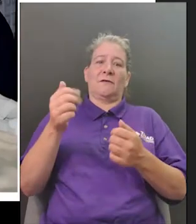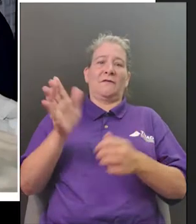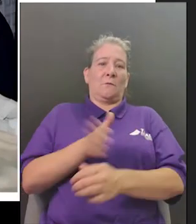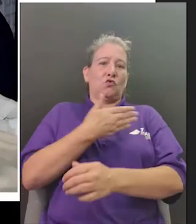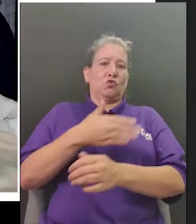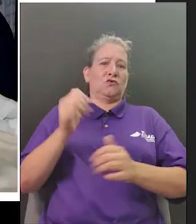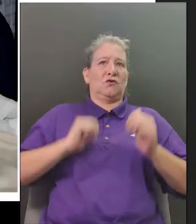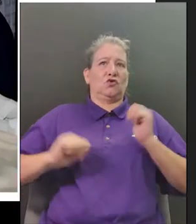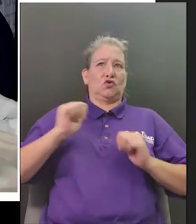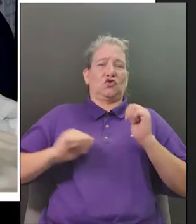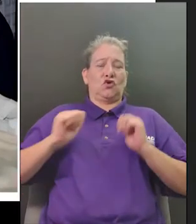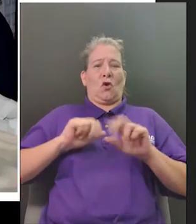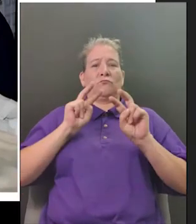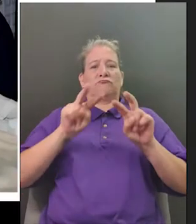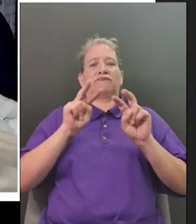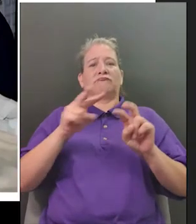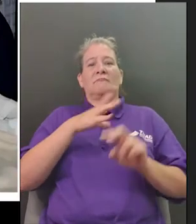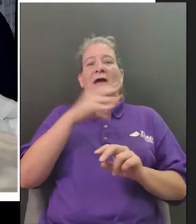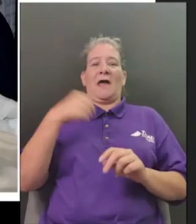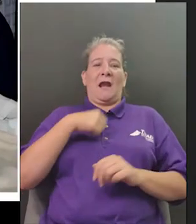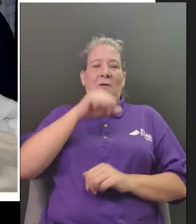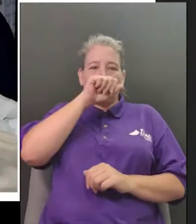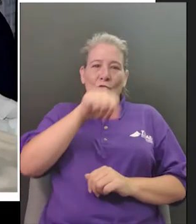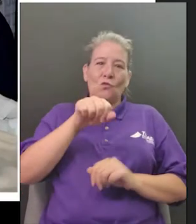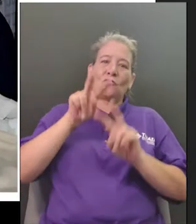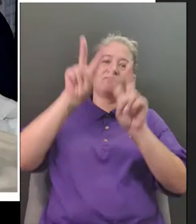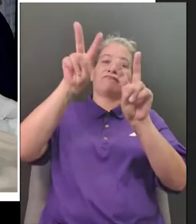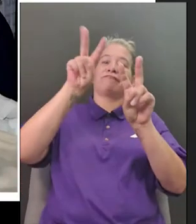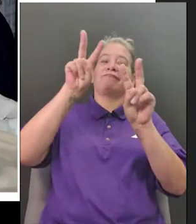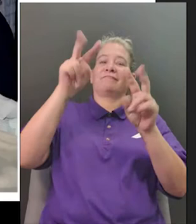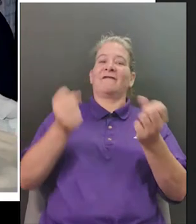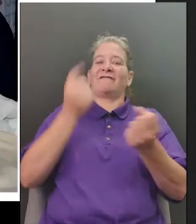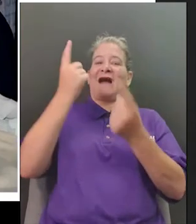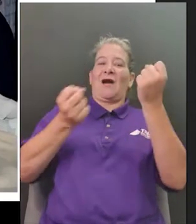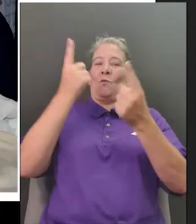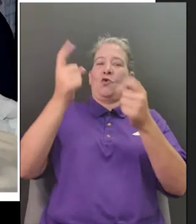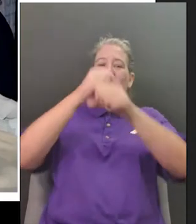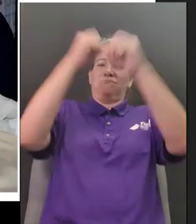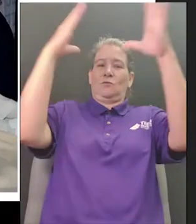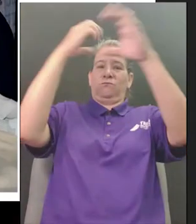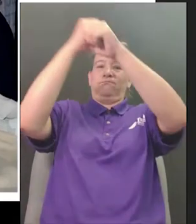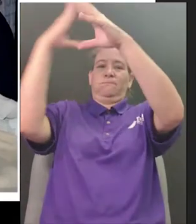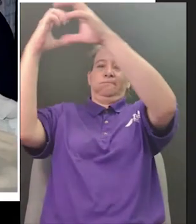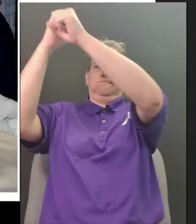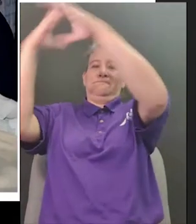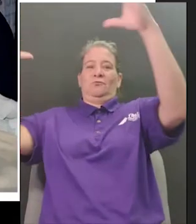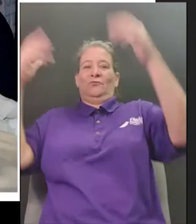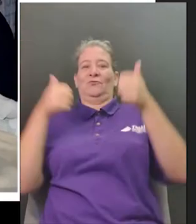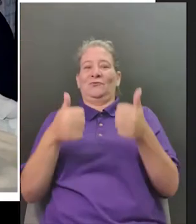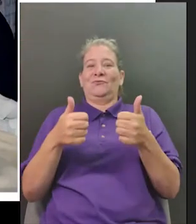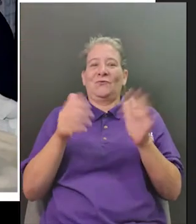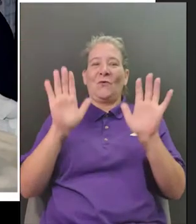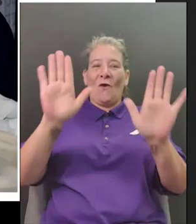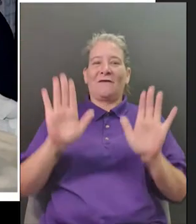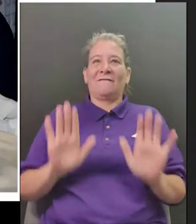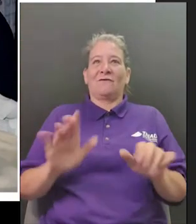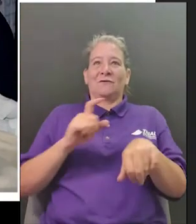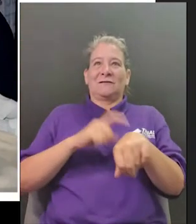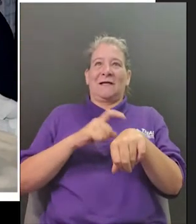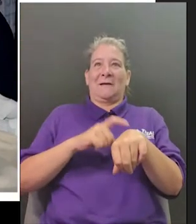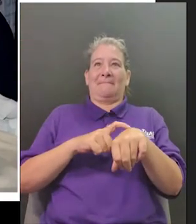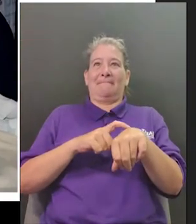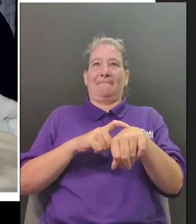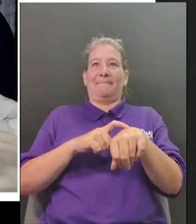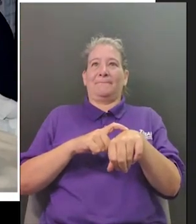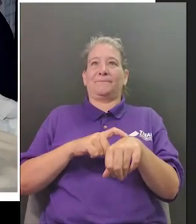so you tell me and i'll tell you a few different things that some first ladies have done